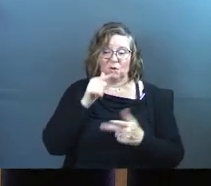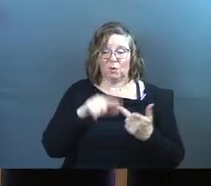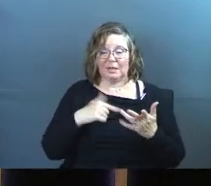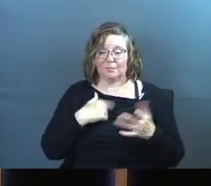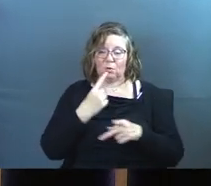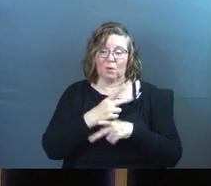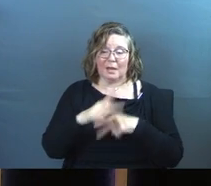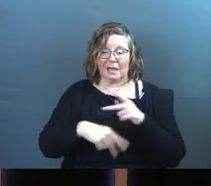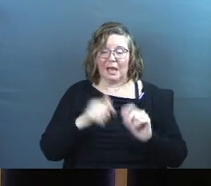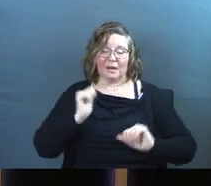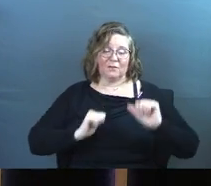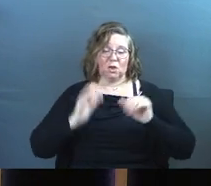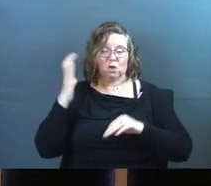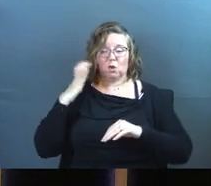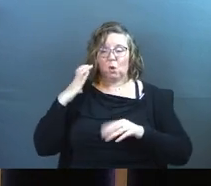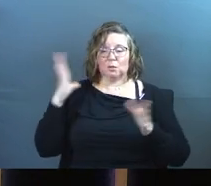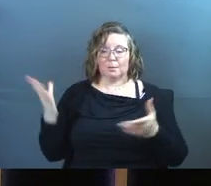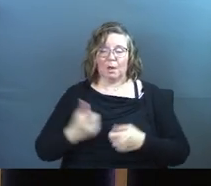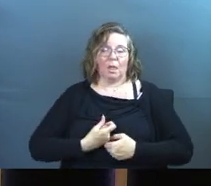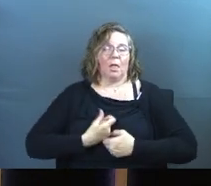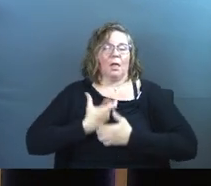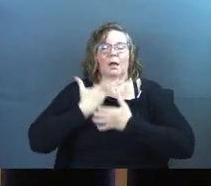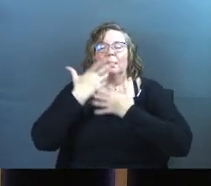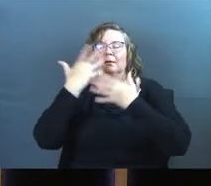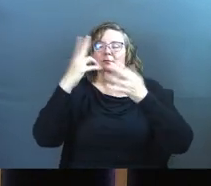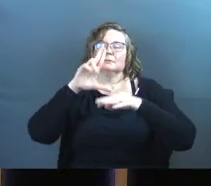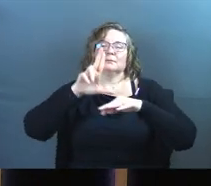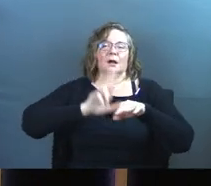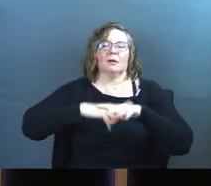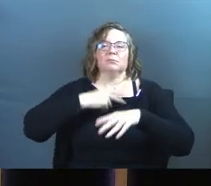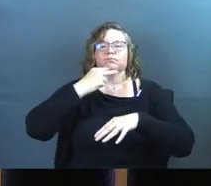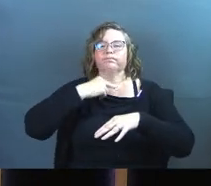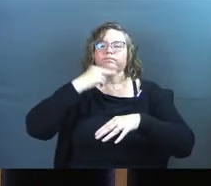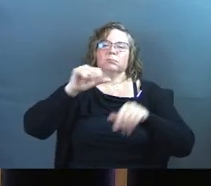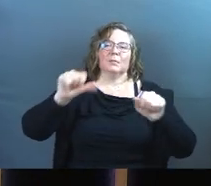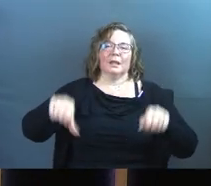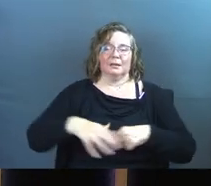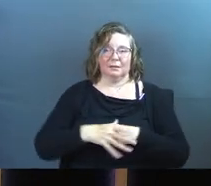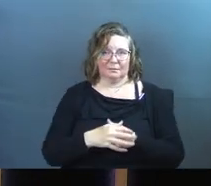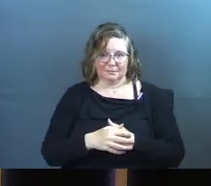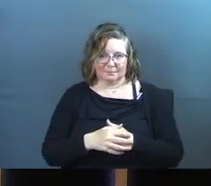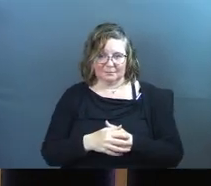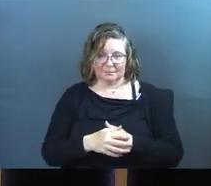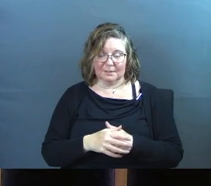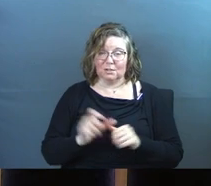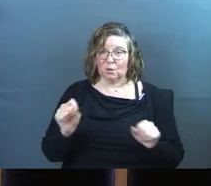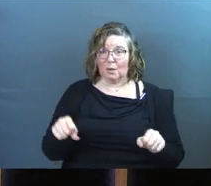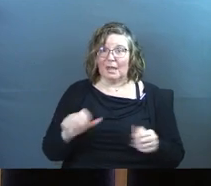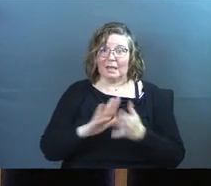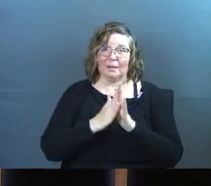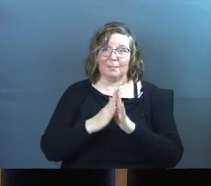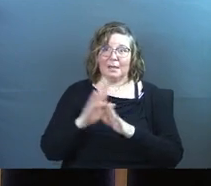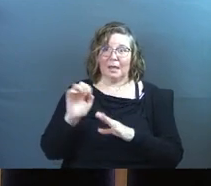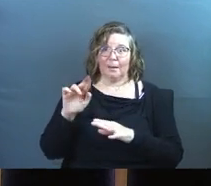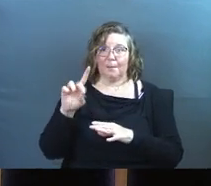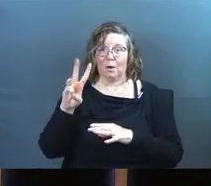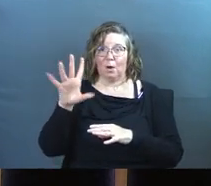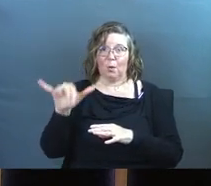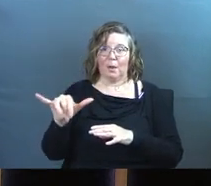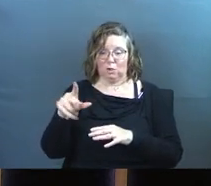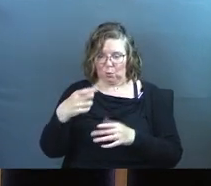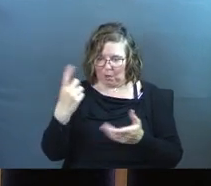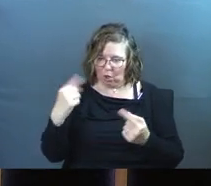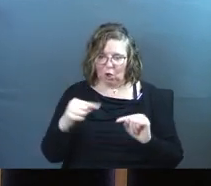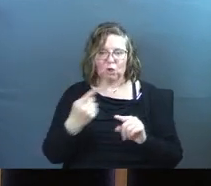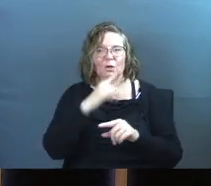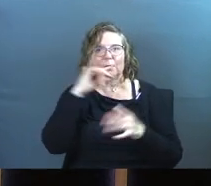don't get them the right kind of theater coach to bring out their natural vocal ability, so that they can be on Broadway someday, you are